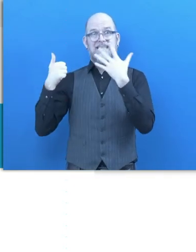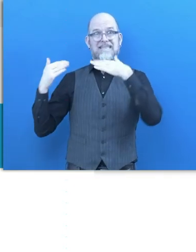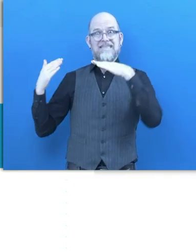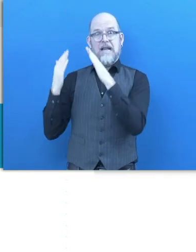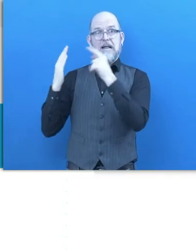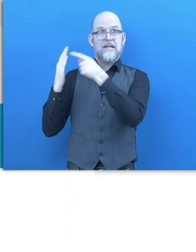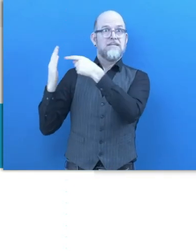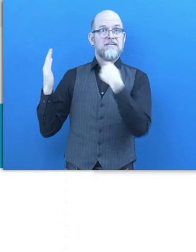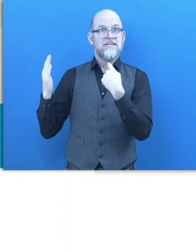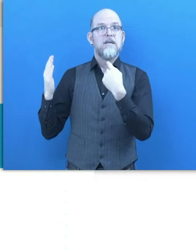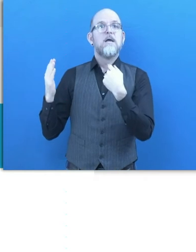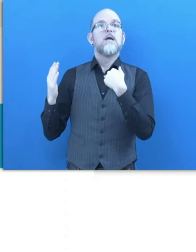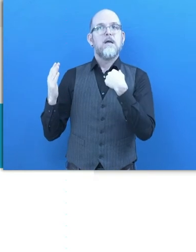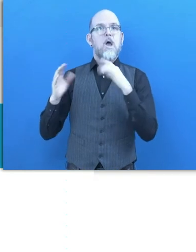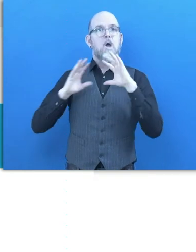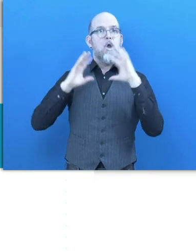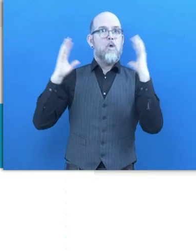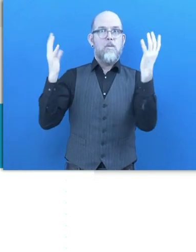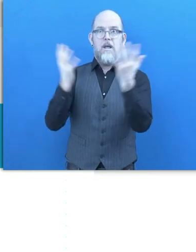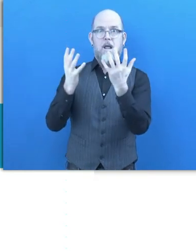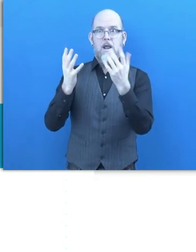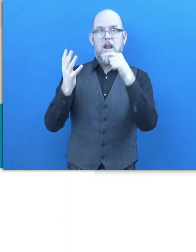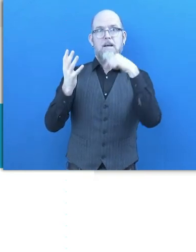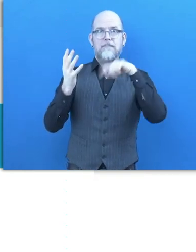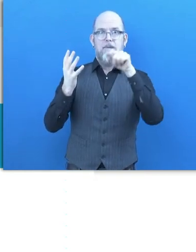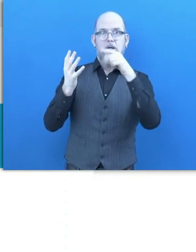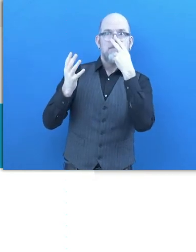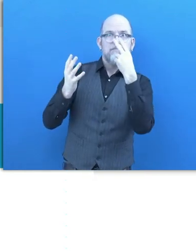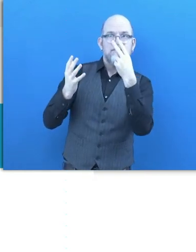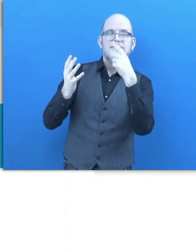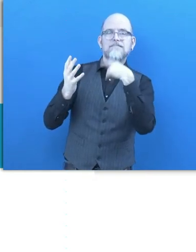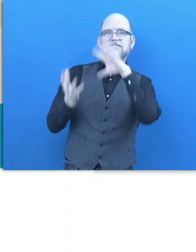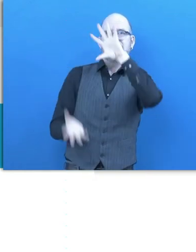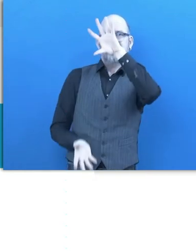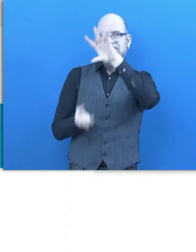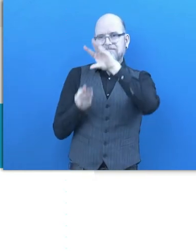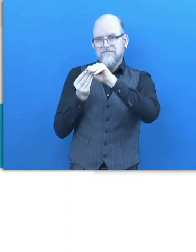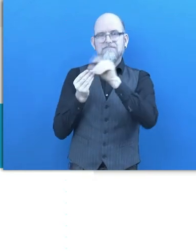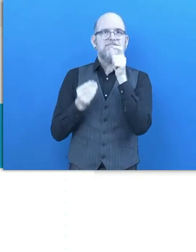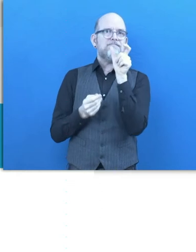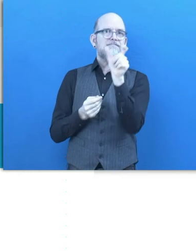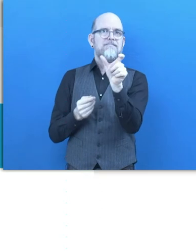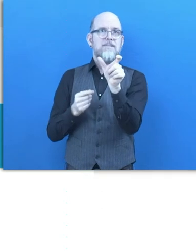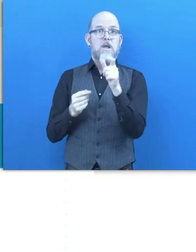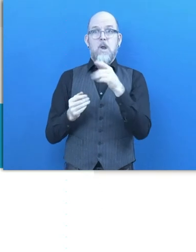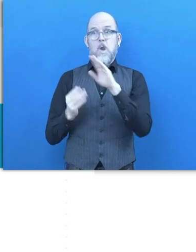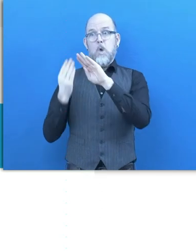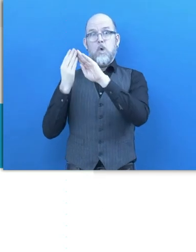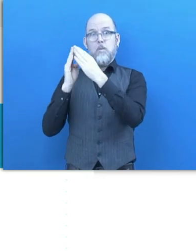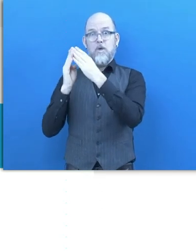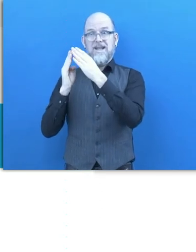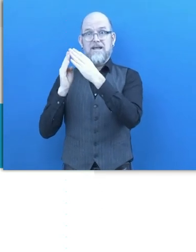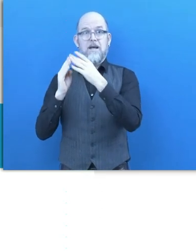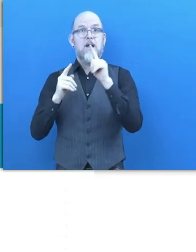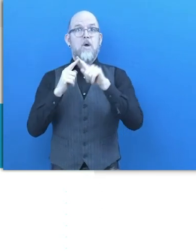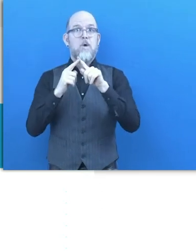summarize it in the sentence, information and community are power, and thus our vision of enabling 1